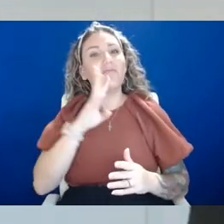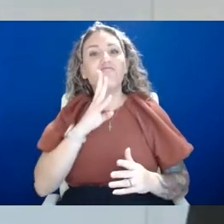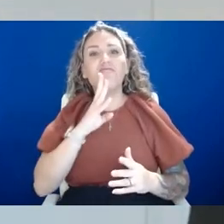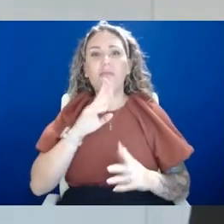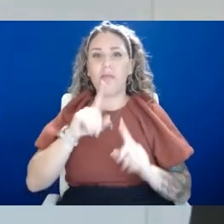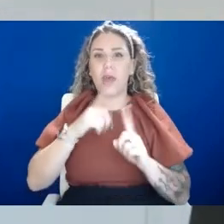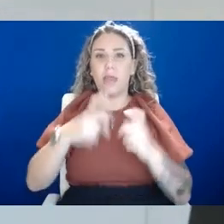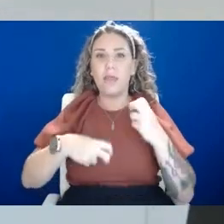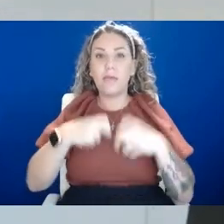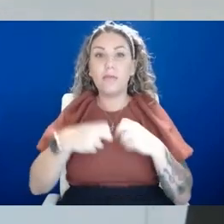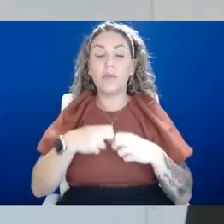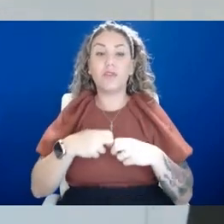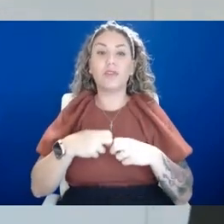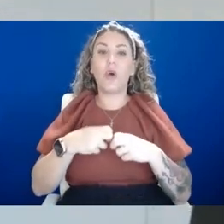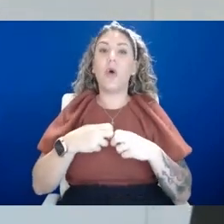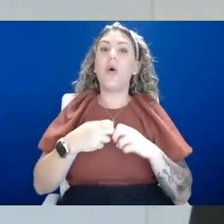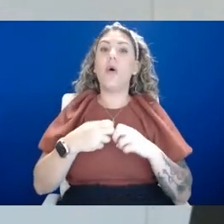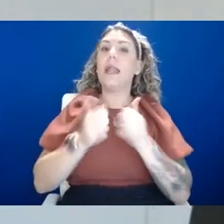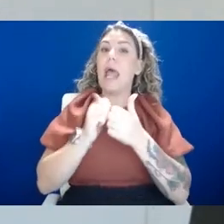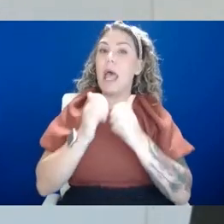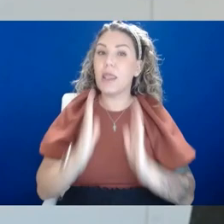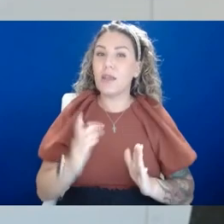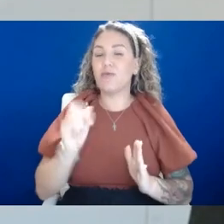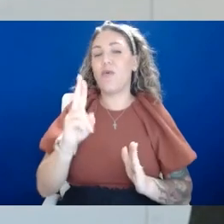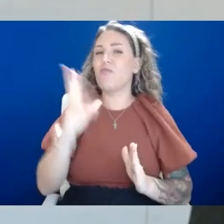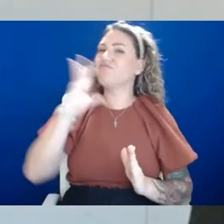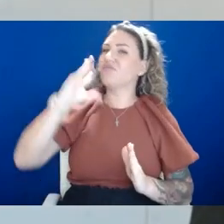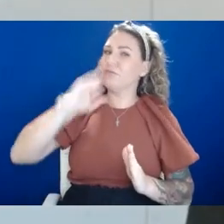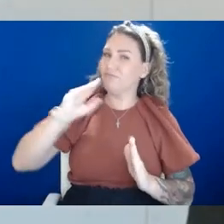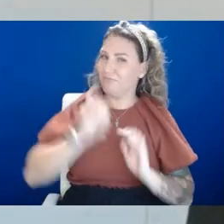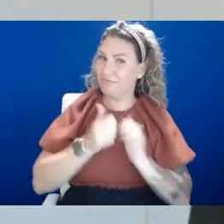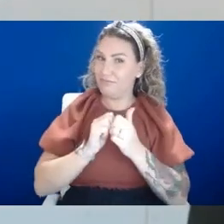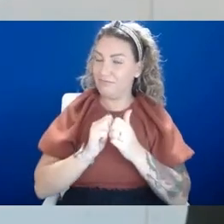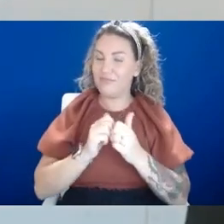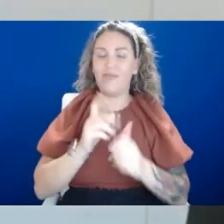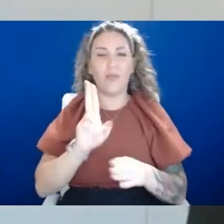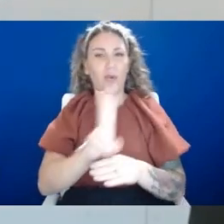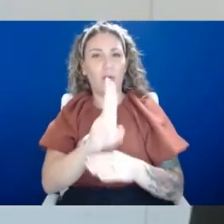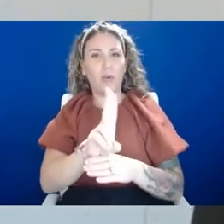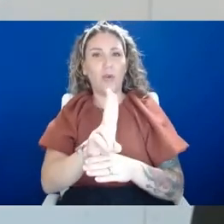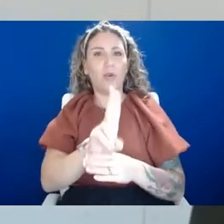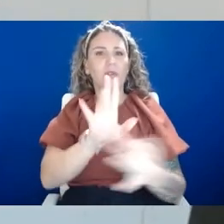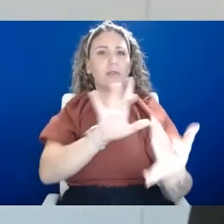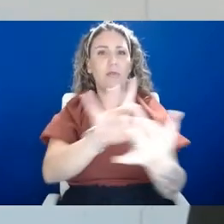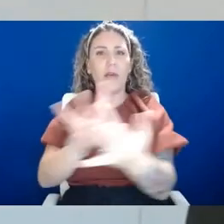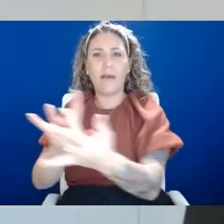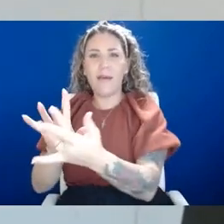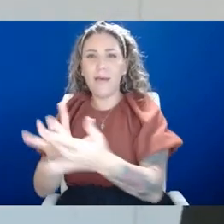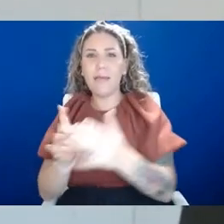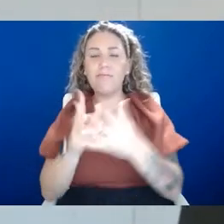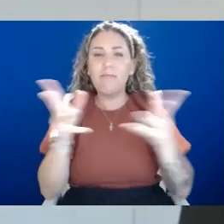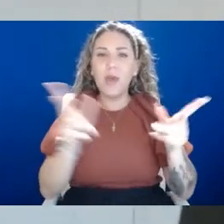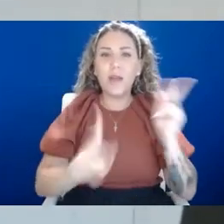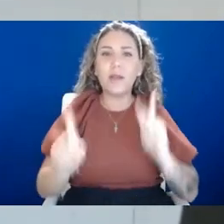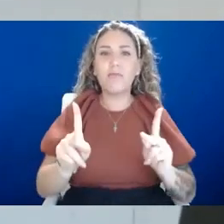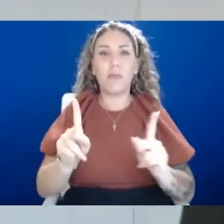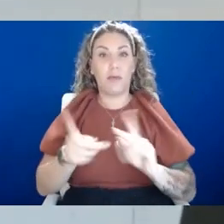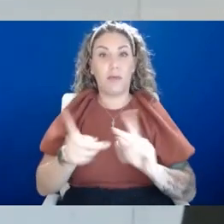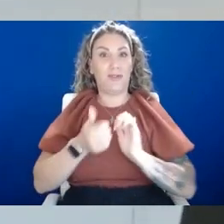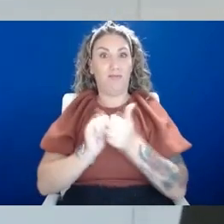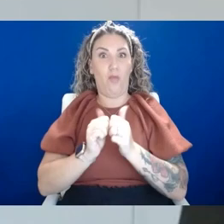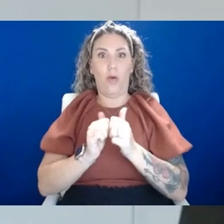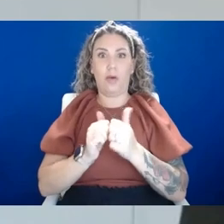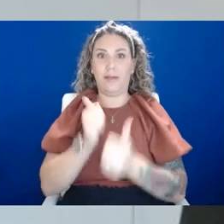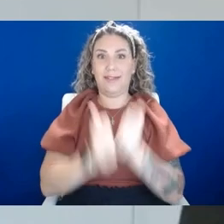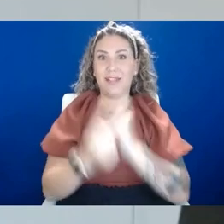as an athlete or a former athlete, I use that avenue as a way to reach as many people as possible because sports is one thing that we all really